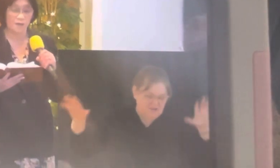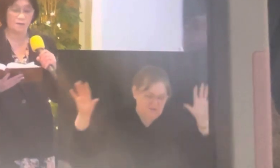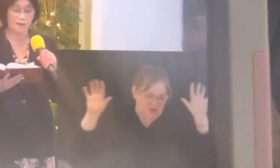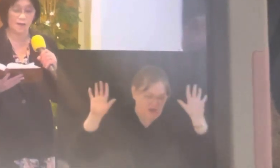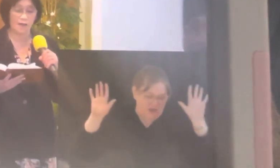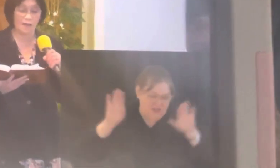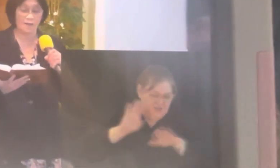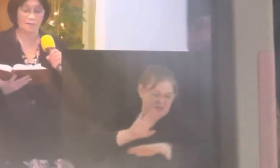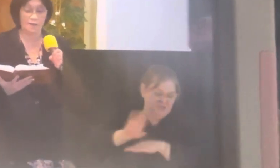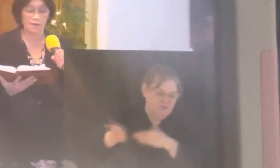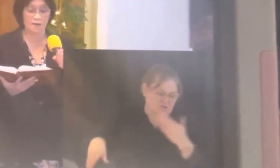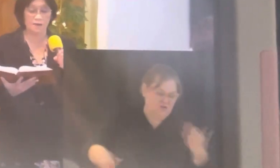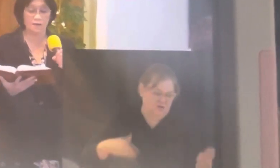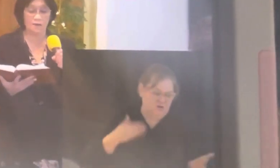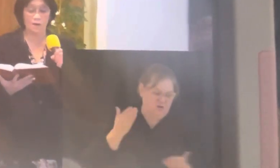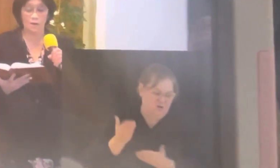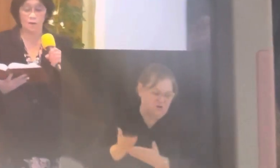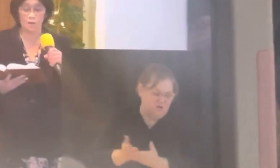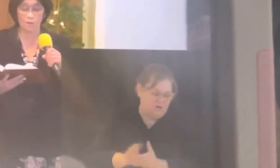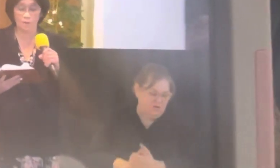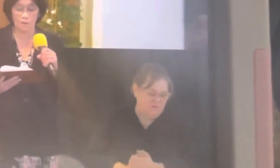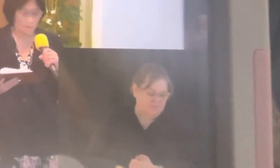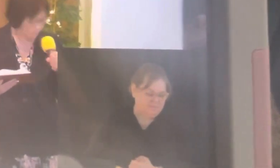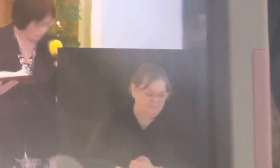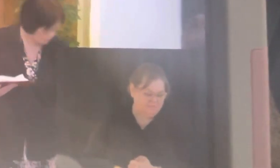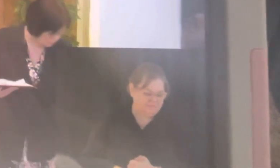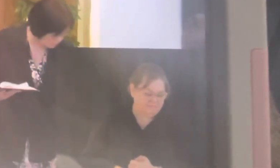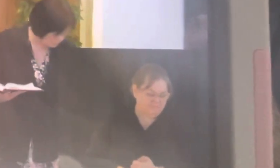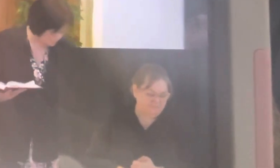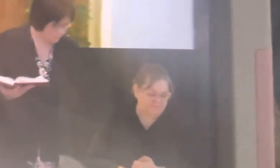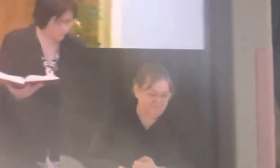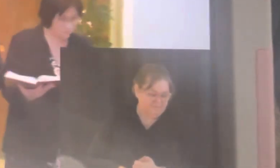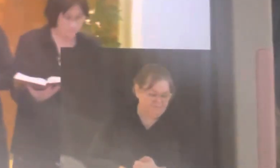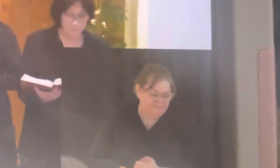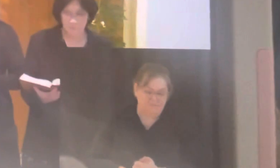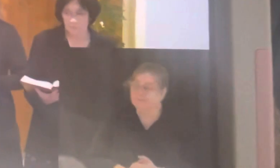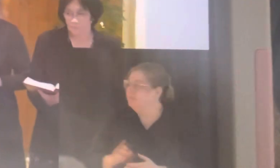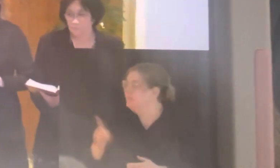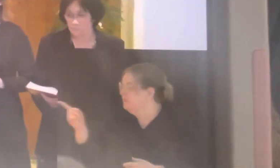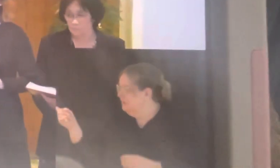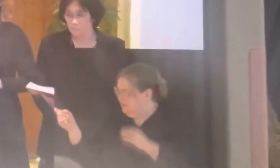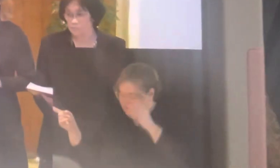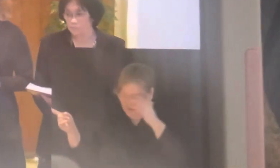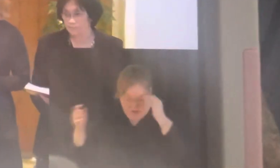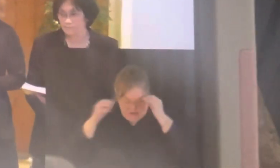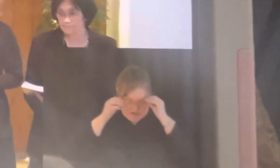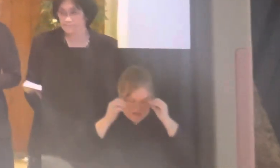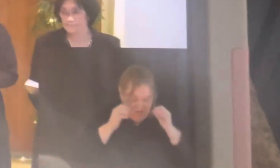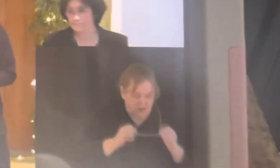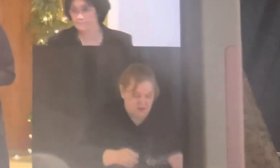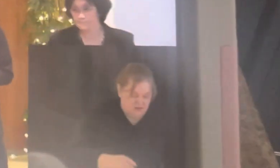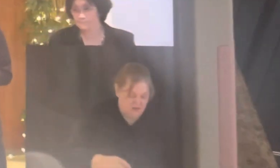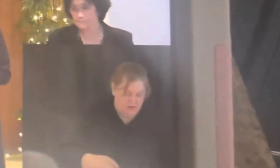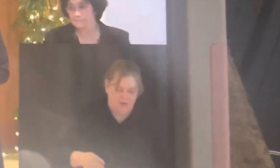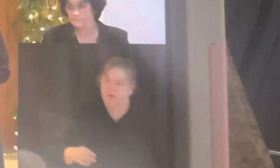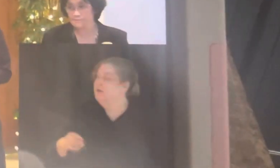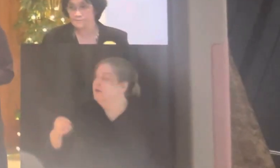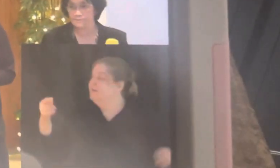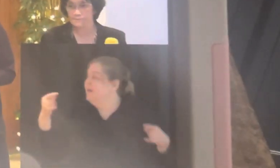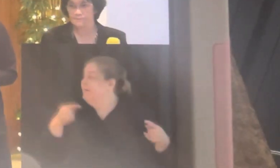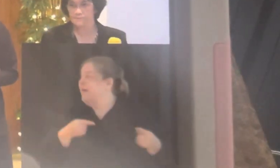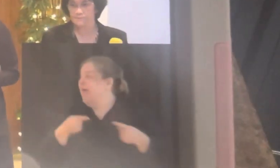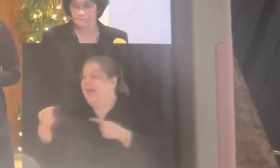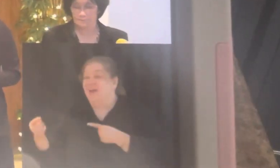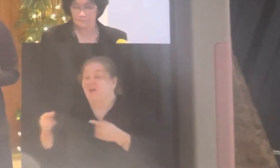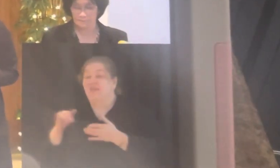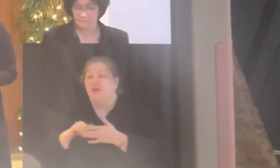surrender all. Friends, I believe that this battle we're talking about that I've talked about the last two weeks is